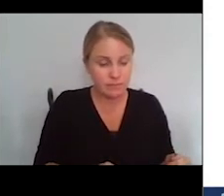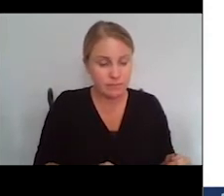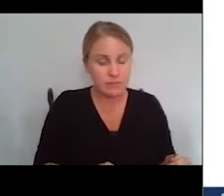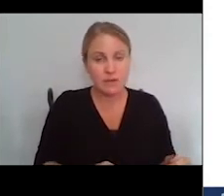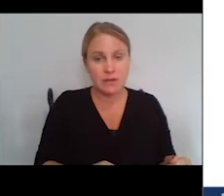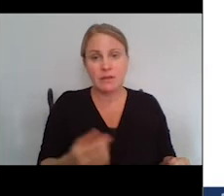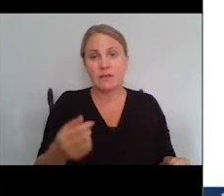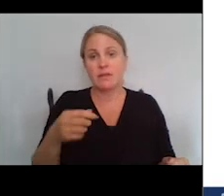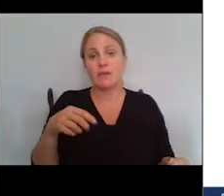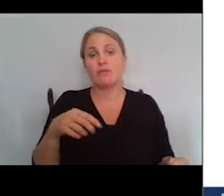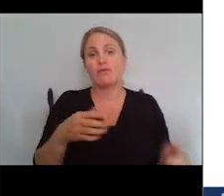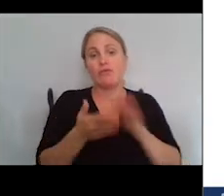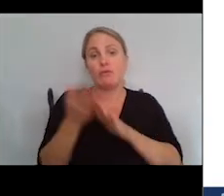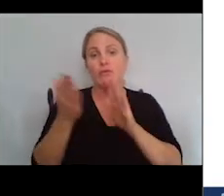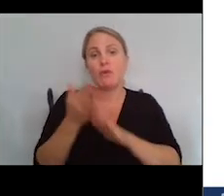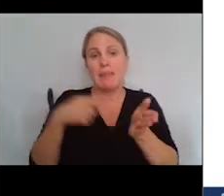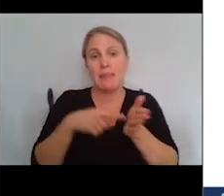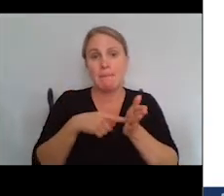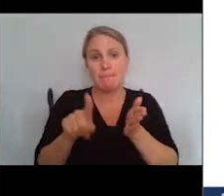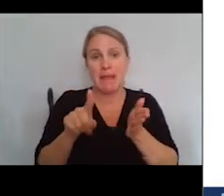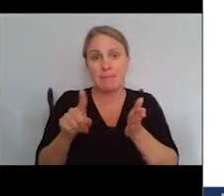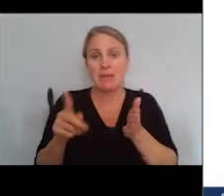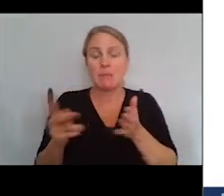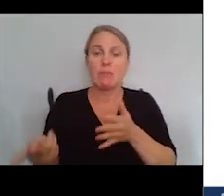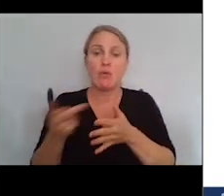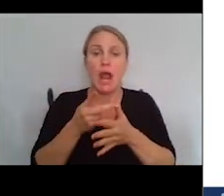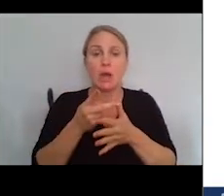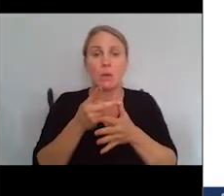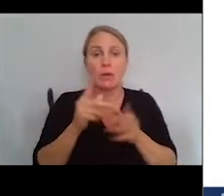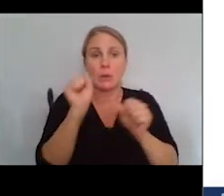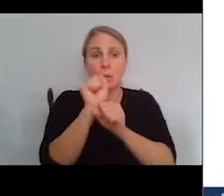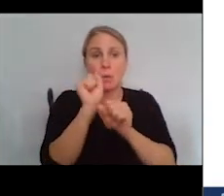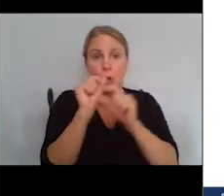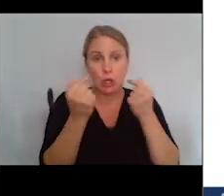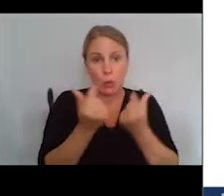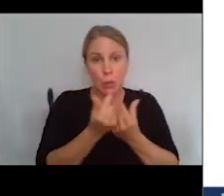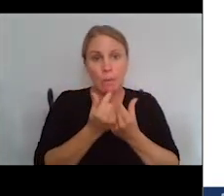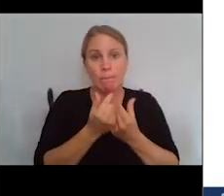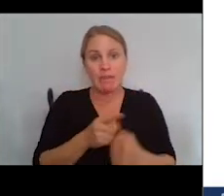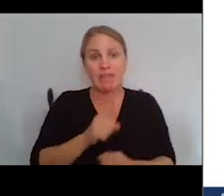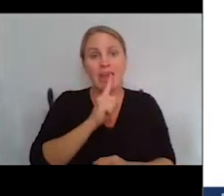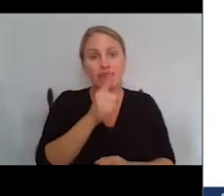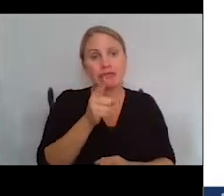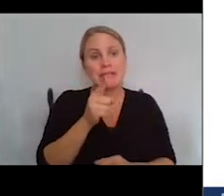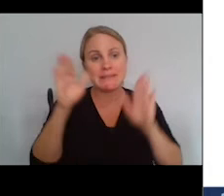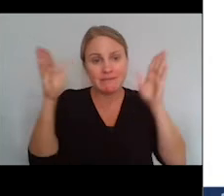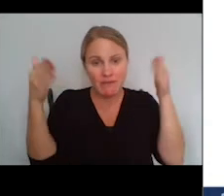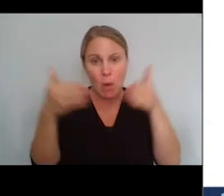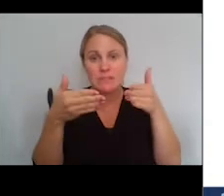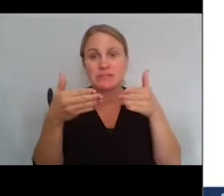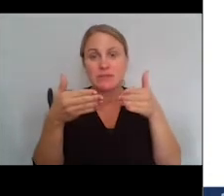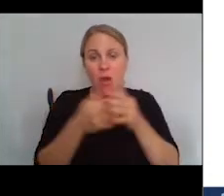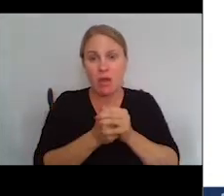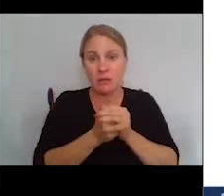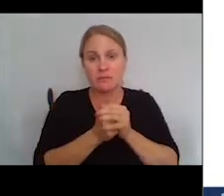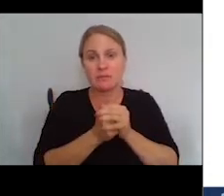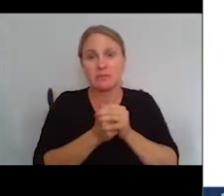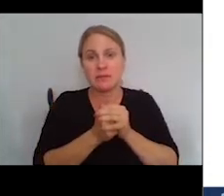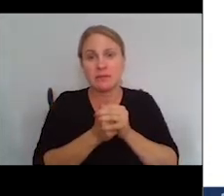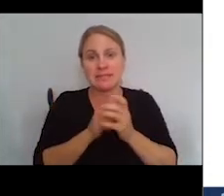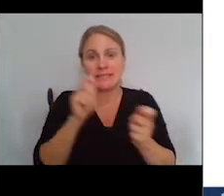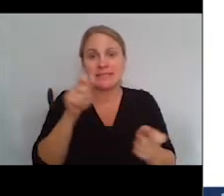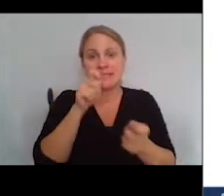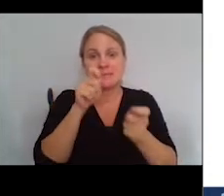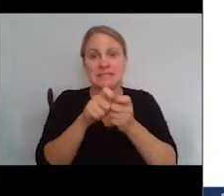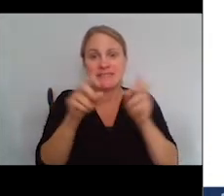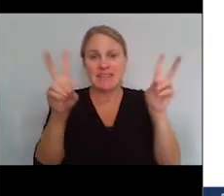the Payment Priority Work Group that really looked at a number of very specific issues that